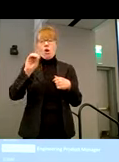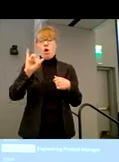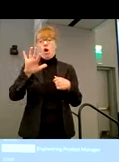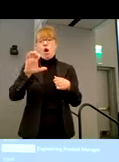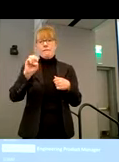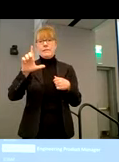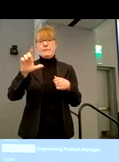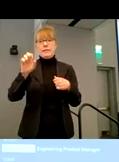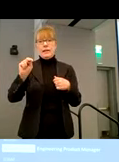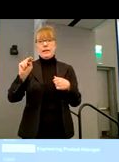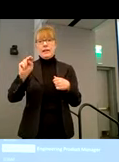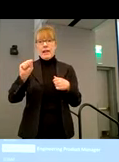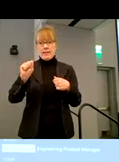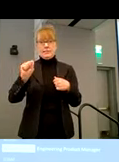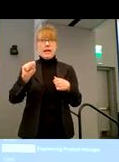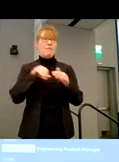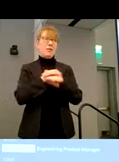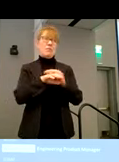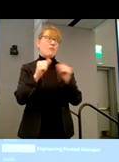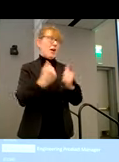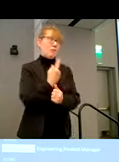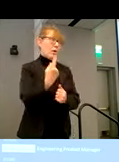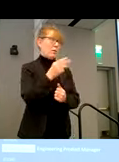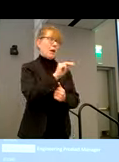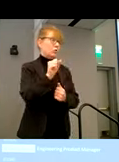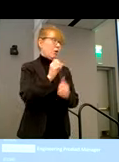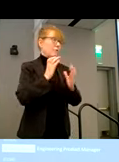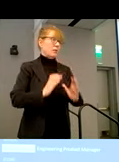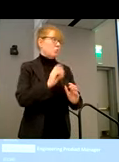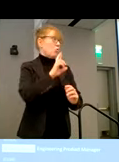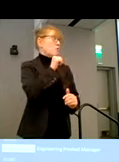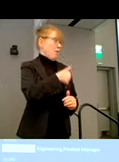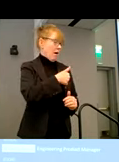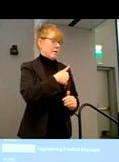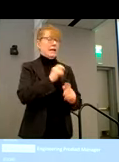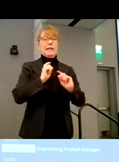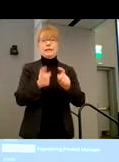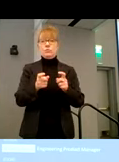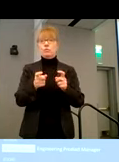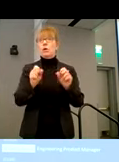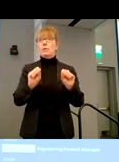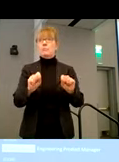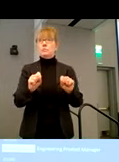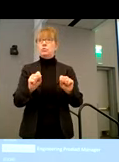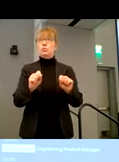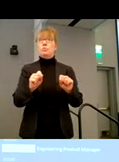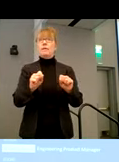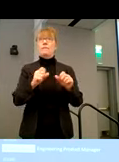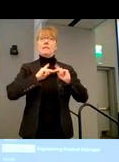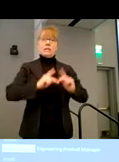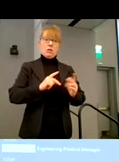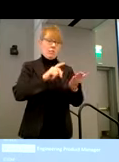available for everyone. It's been available whether you are a Microsoft customer or not. This allows you to scan physical items,